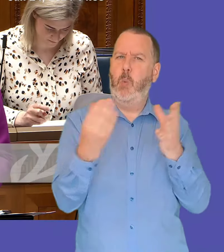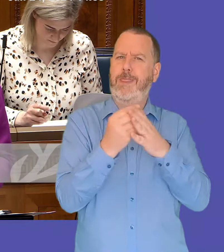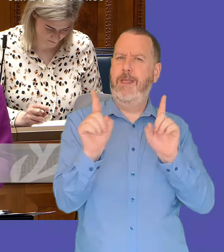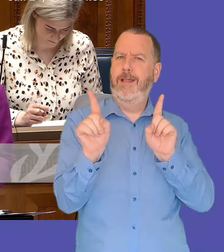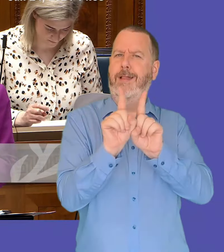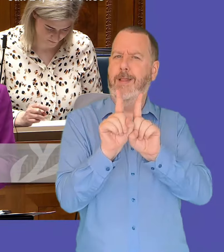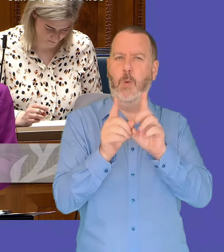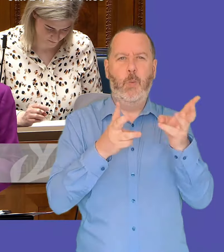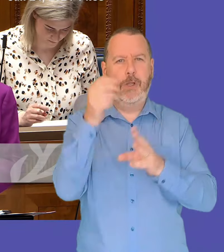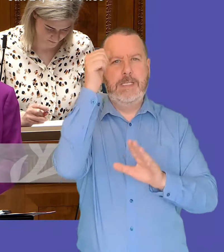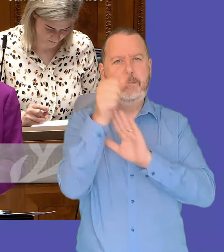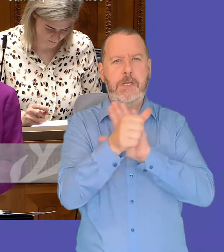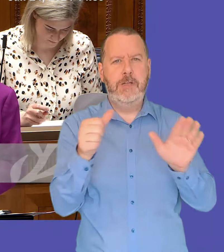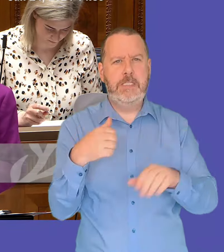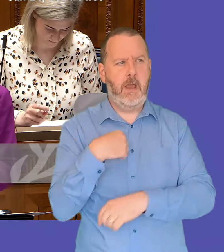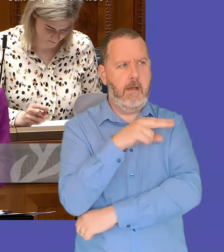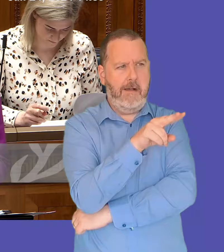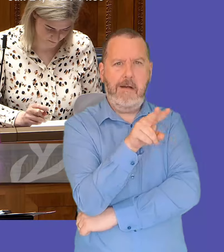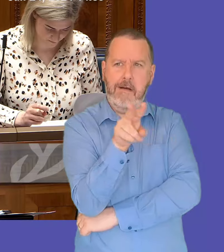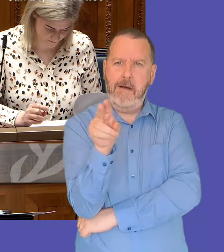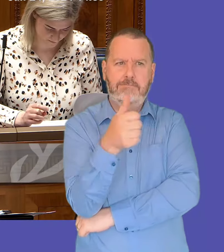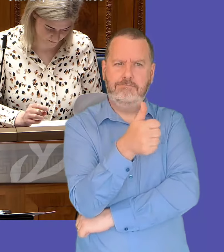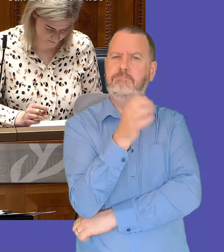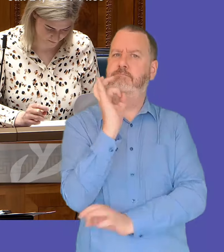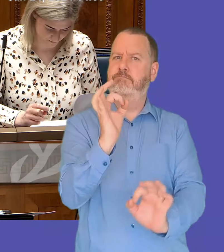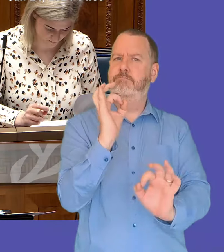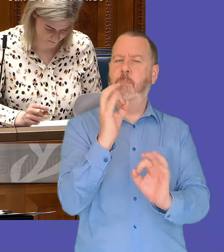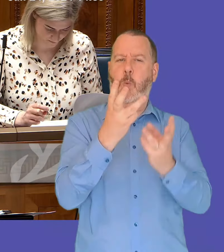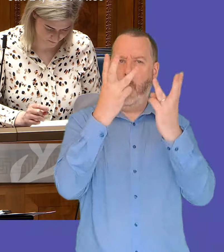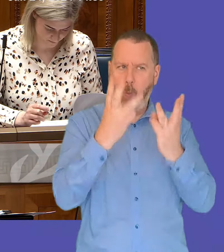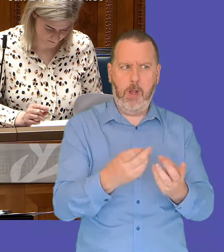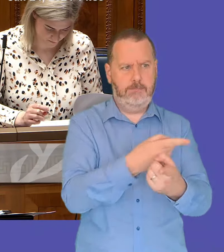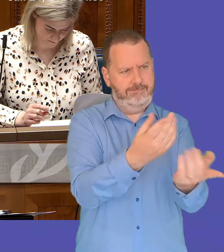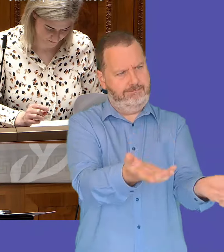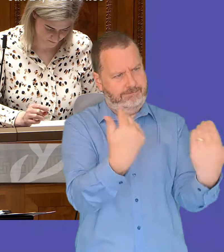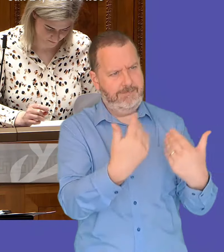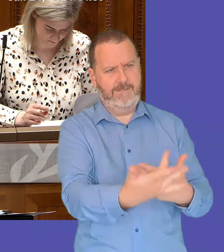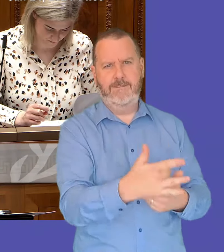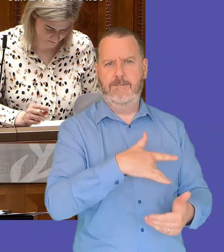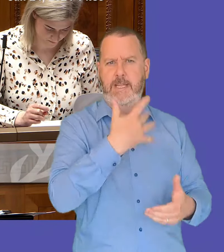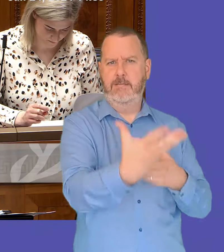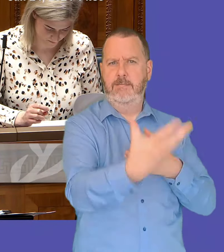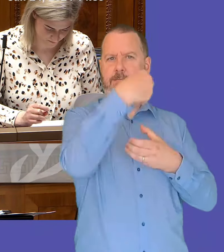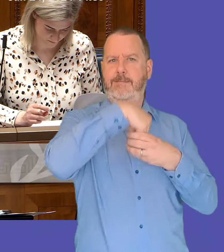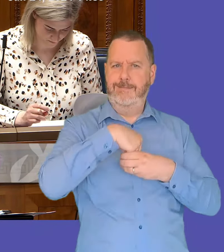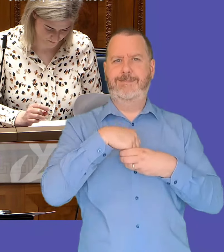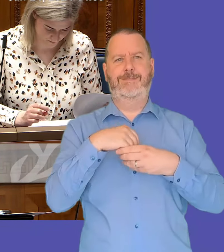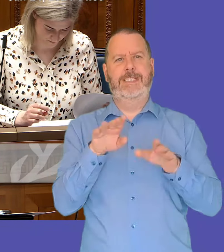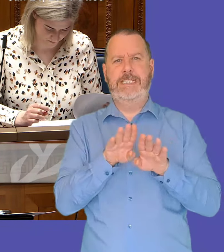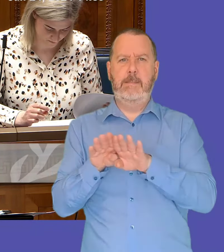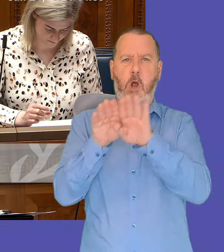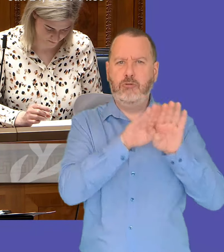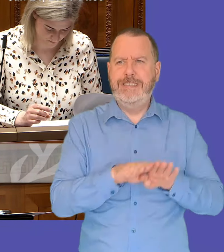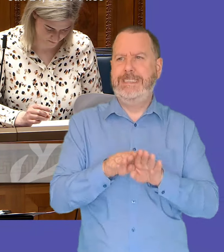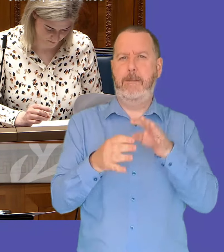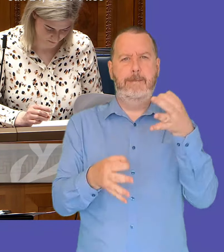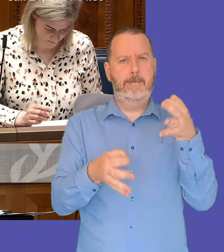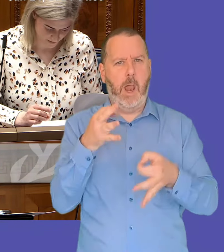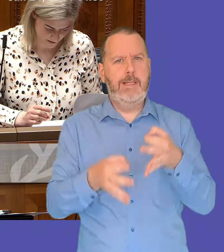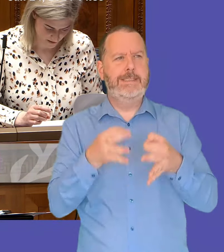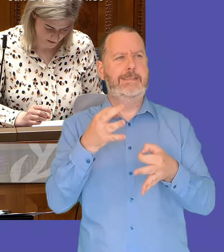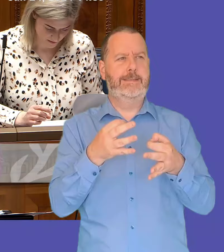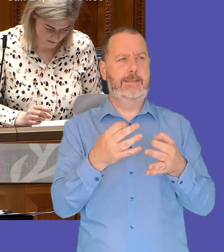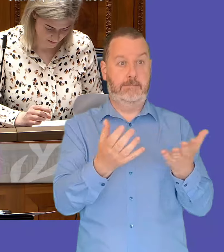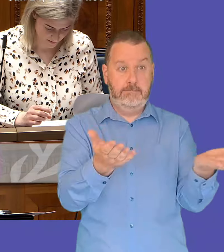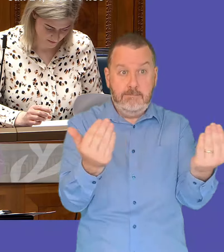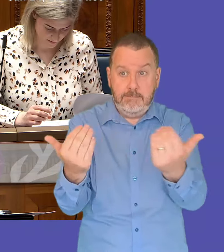young people to be part of the electoral system and the democratic system we want our politics to reflect society we want our politics to have more young people